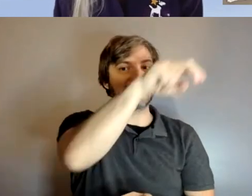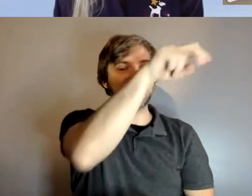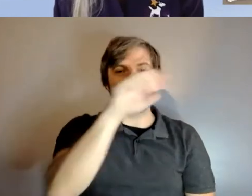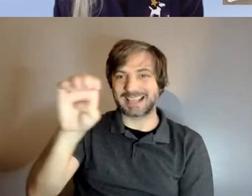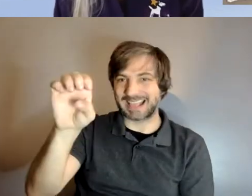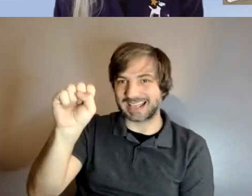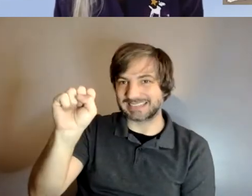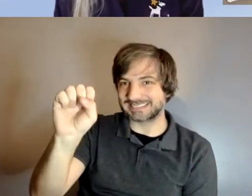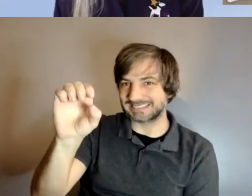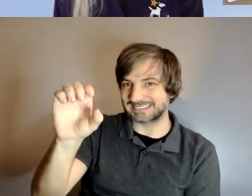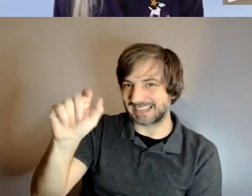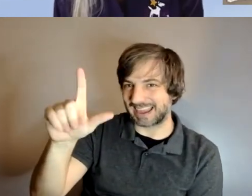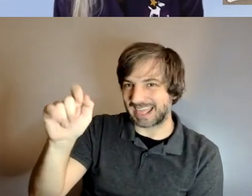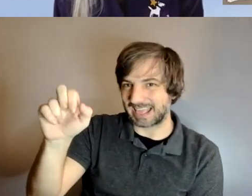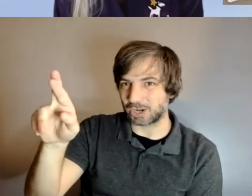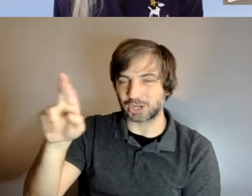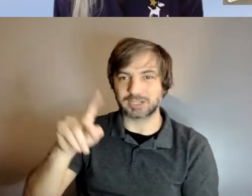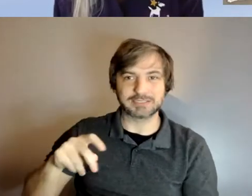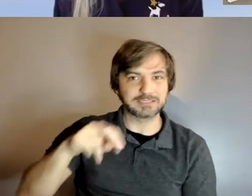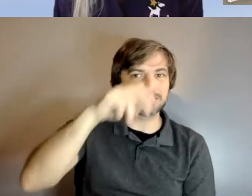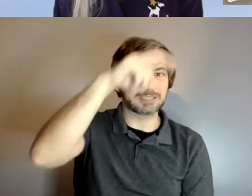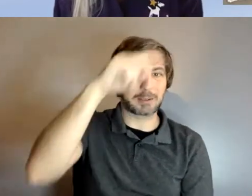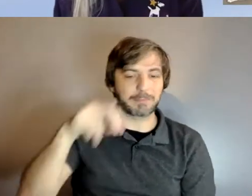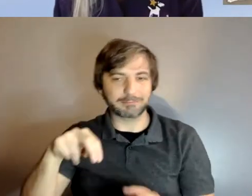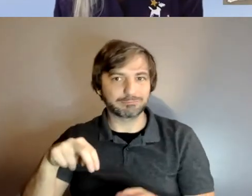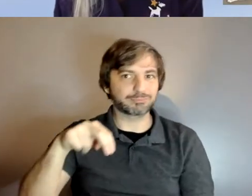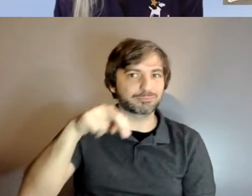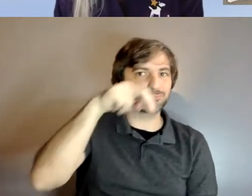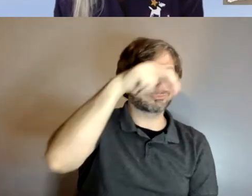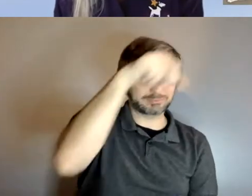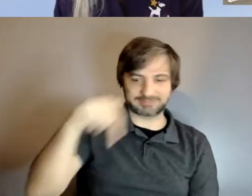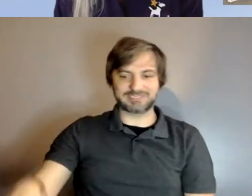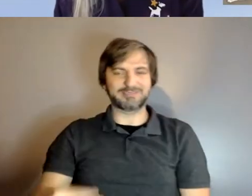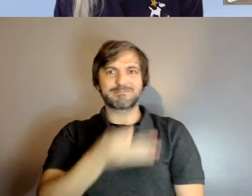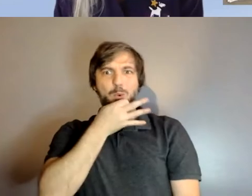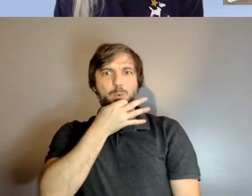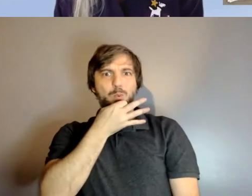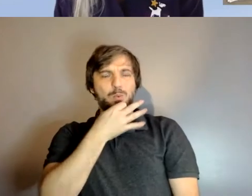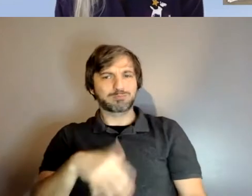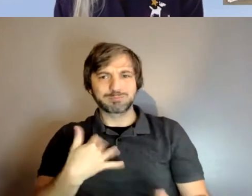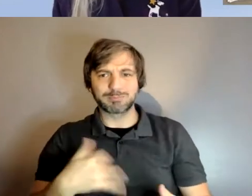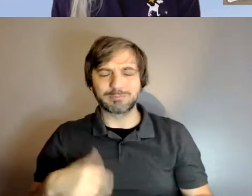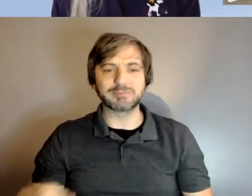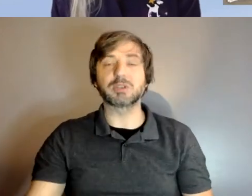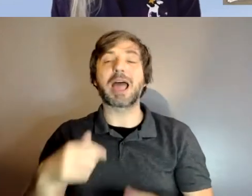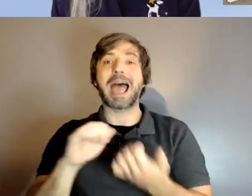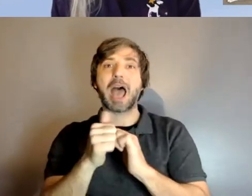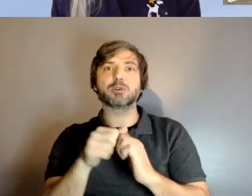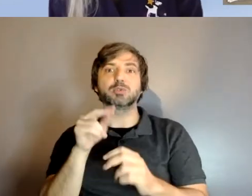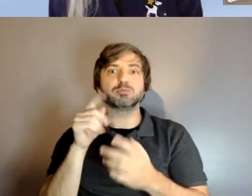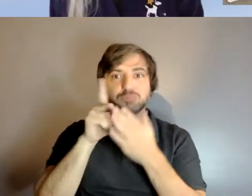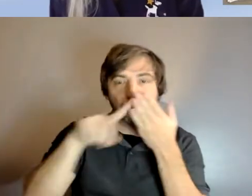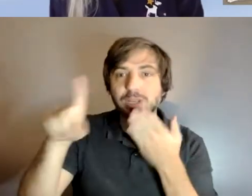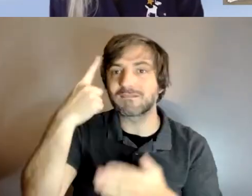i mean it's quite impressive um how to get on elevators how to how to keep the same handler safe how to get traffic checked so